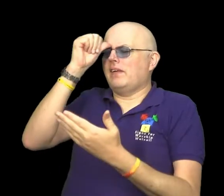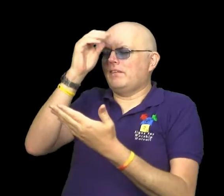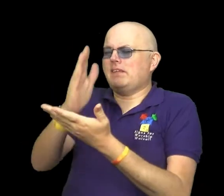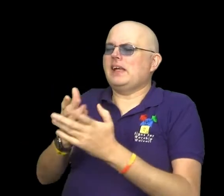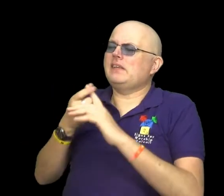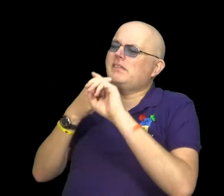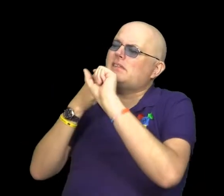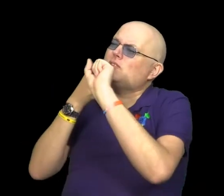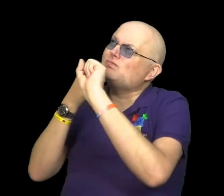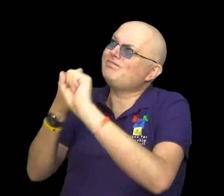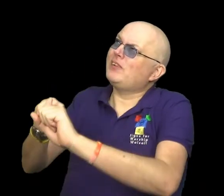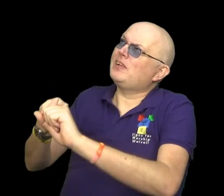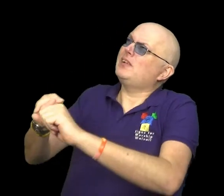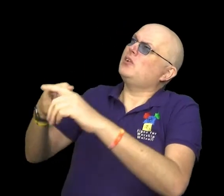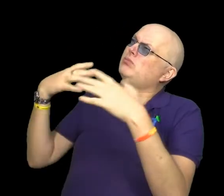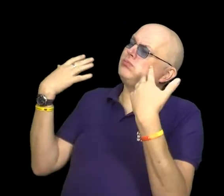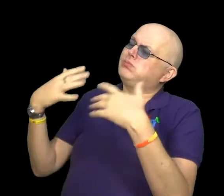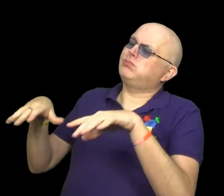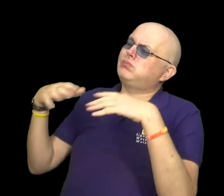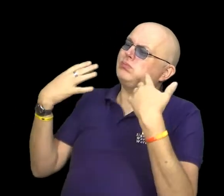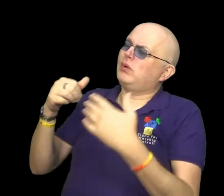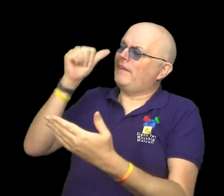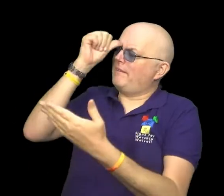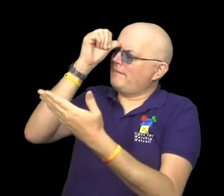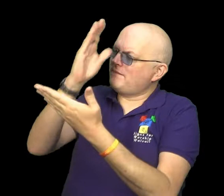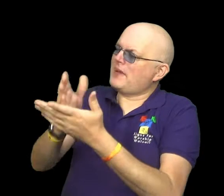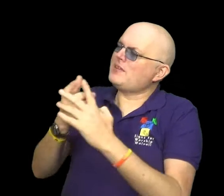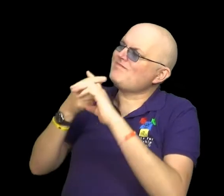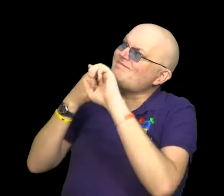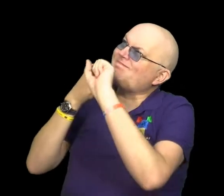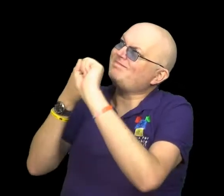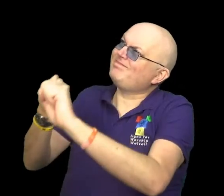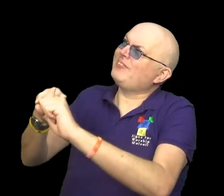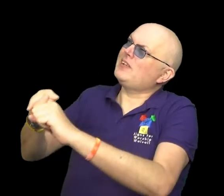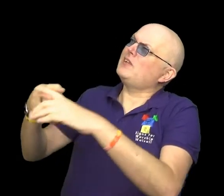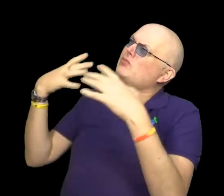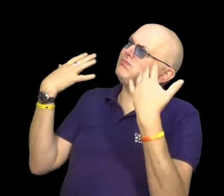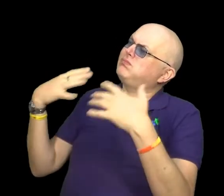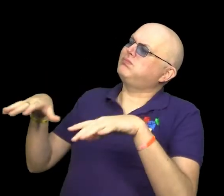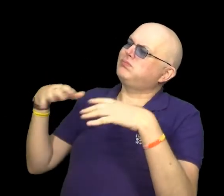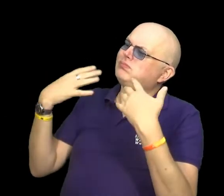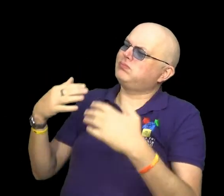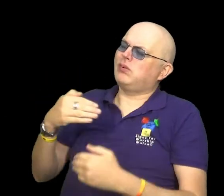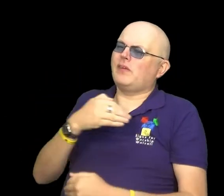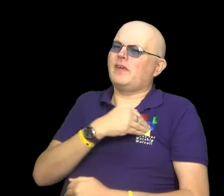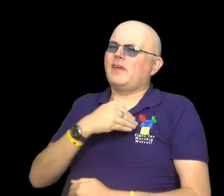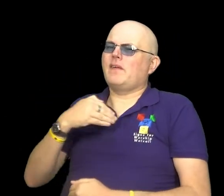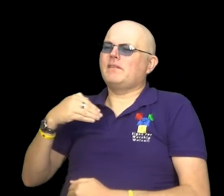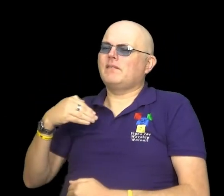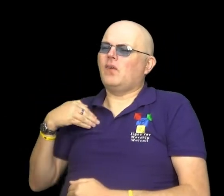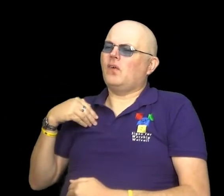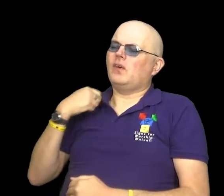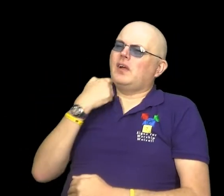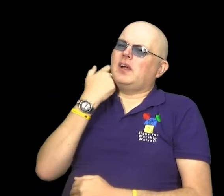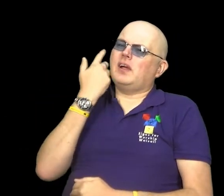is thy faithfulness, great is thy faithfulness. Morning